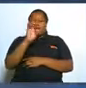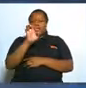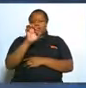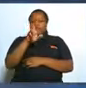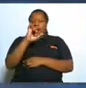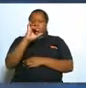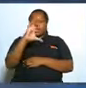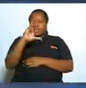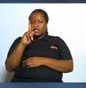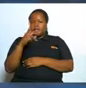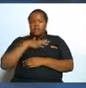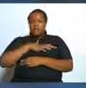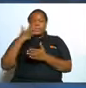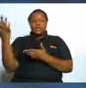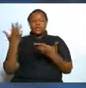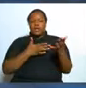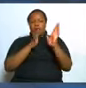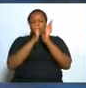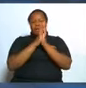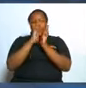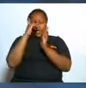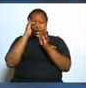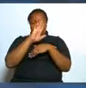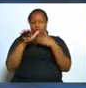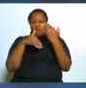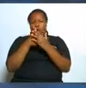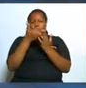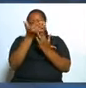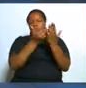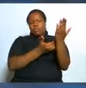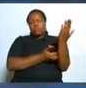you're welcome to pray for these prayer requests